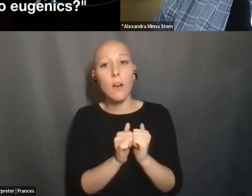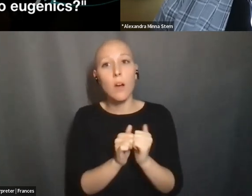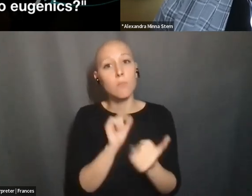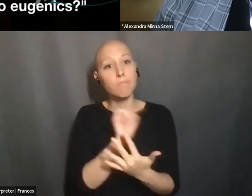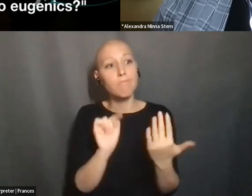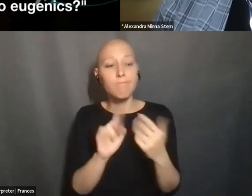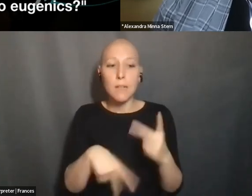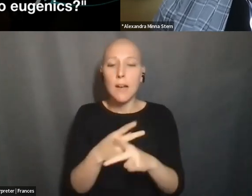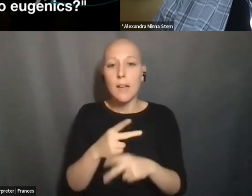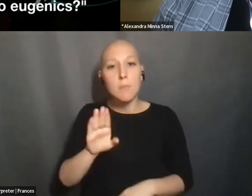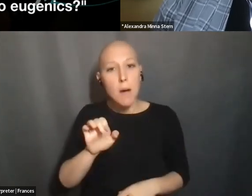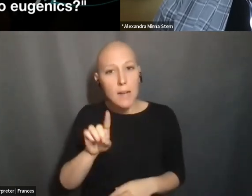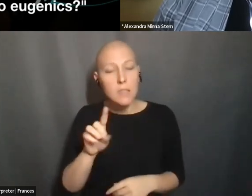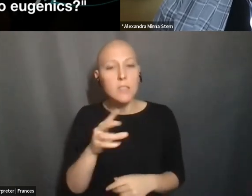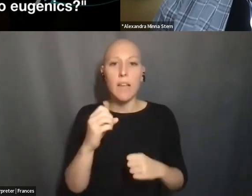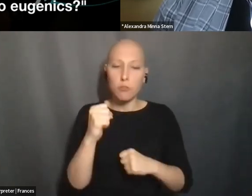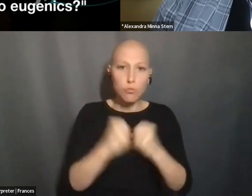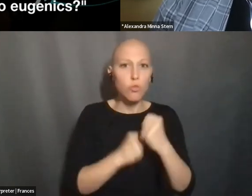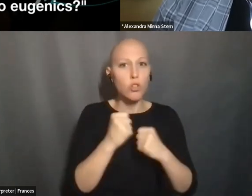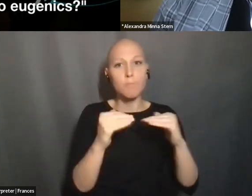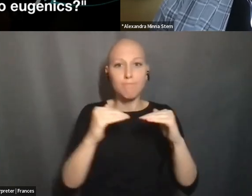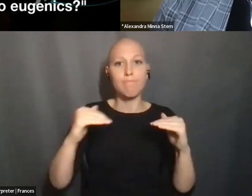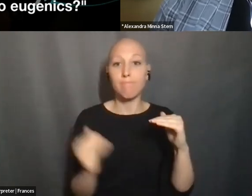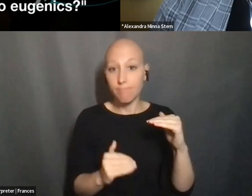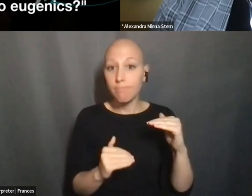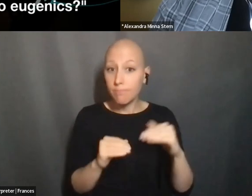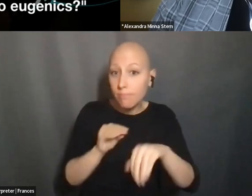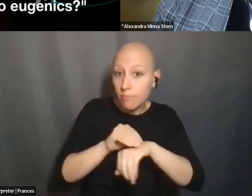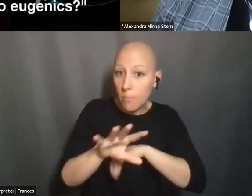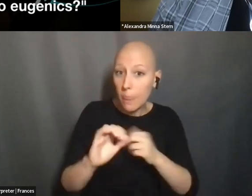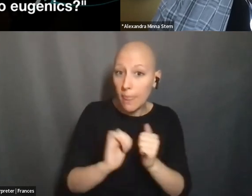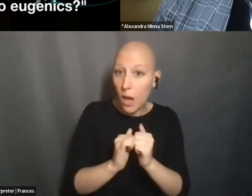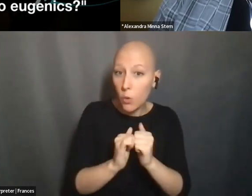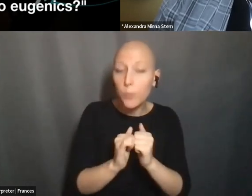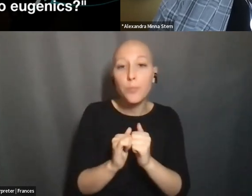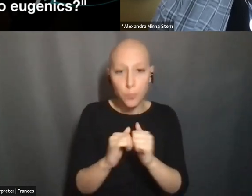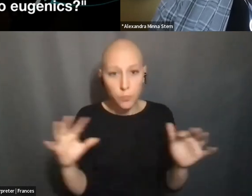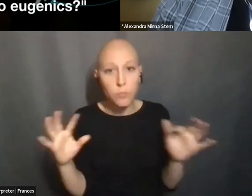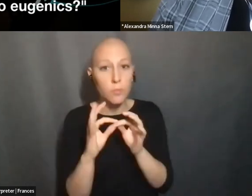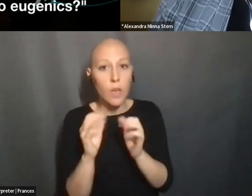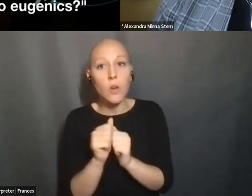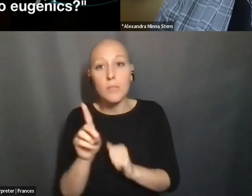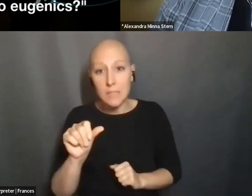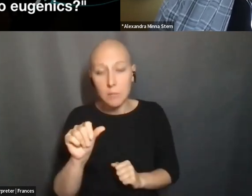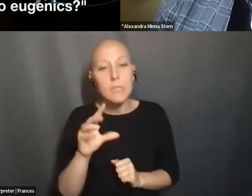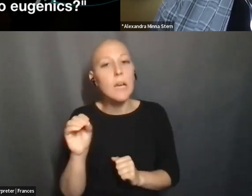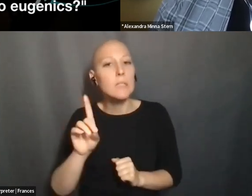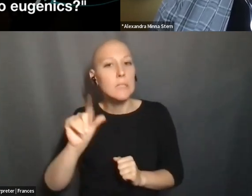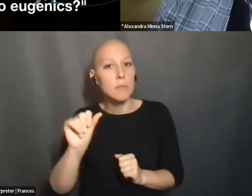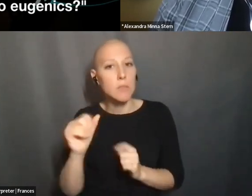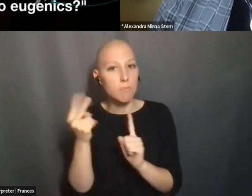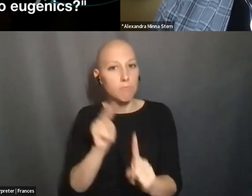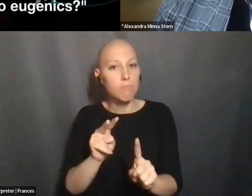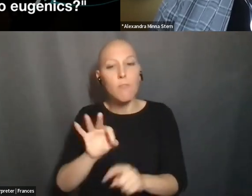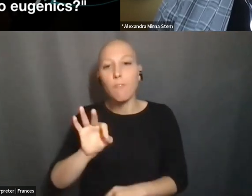BIASES AND STRUCTURAL INEQUITIES PLAY OUT IS ON THE BACK OF DISABILITY AND DISABILITY FRAMEWORKS. AND THAT HAS BEEN KIND OF A